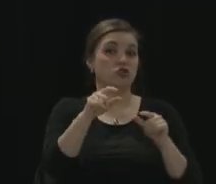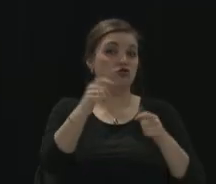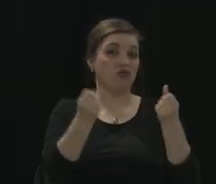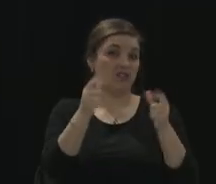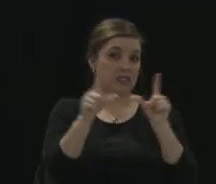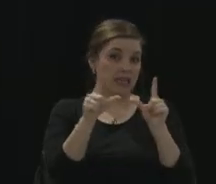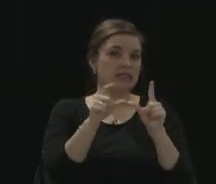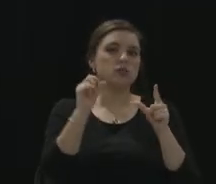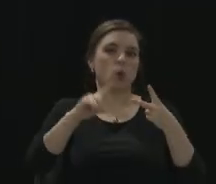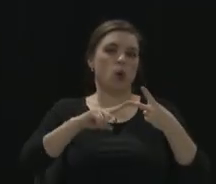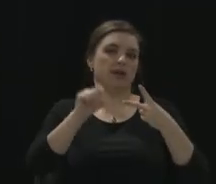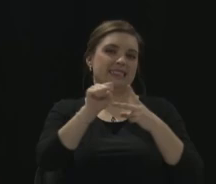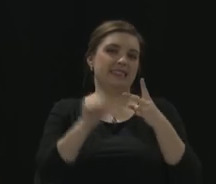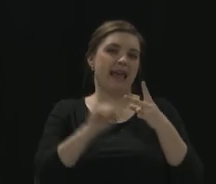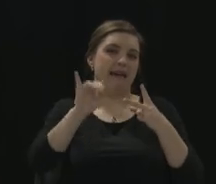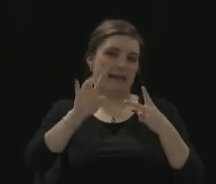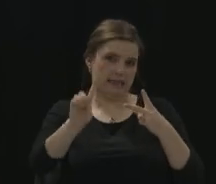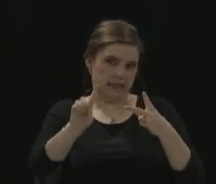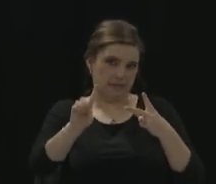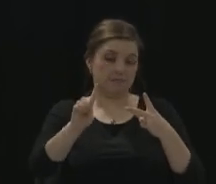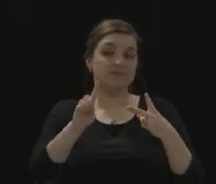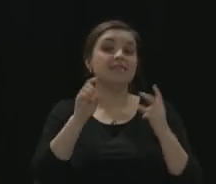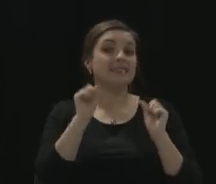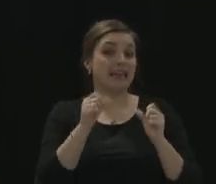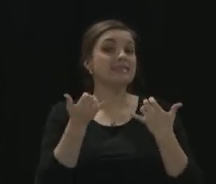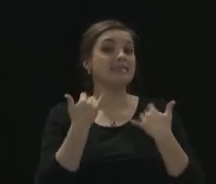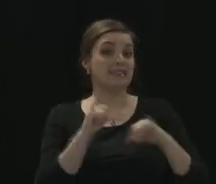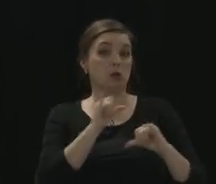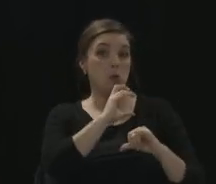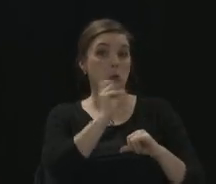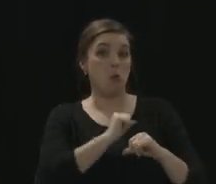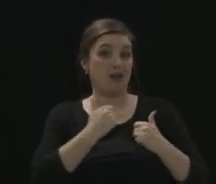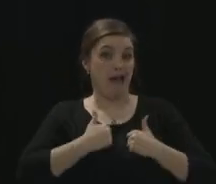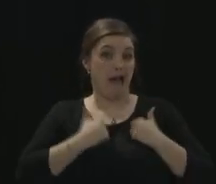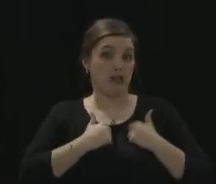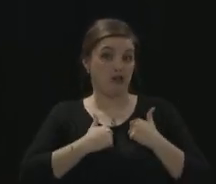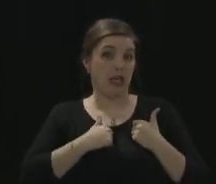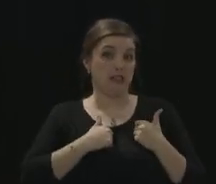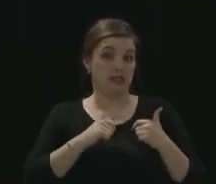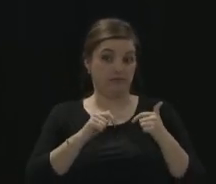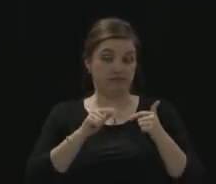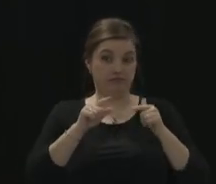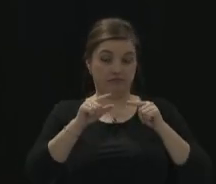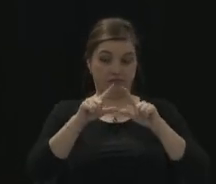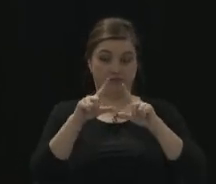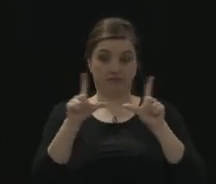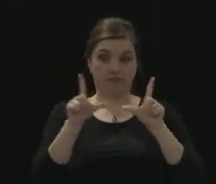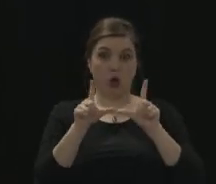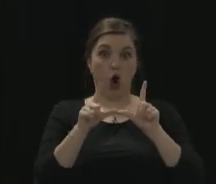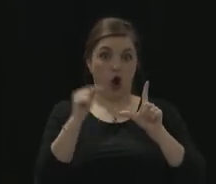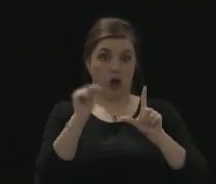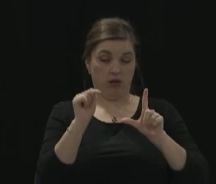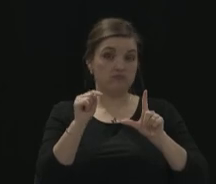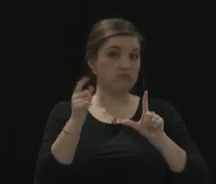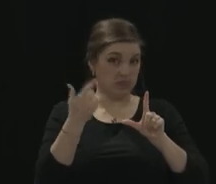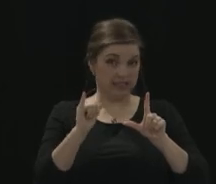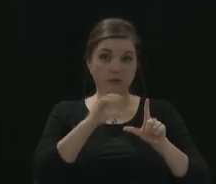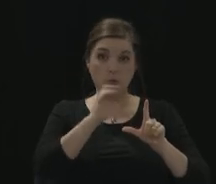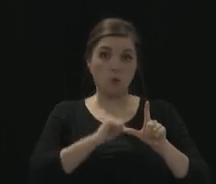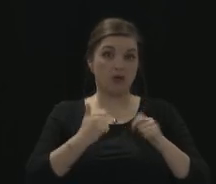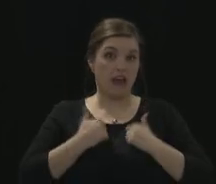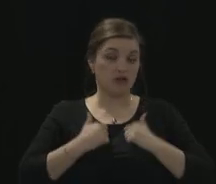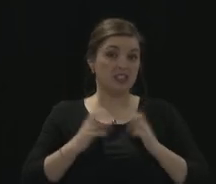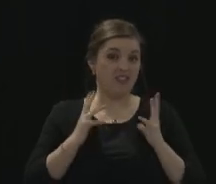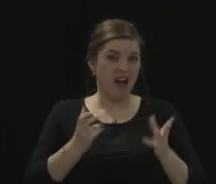it, and it can have either your, an old address as long as, or the new, or your most current address, as long as you're currently registered